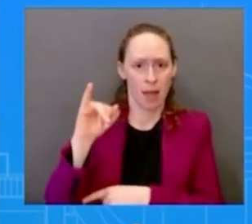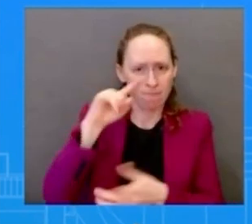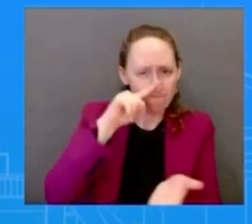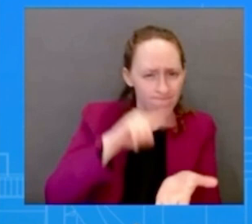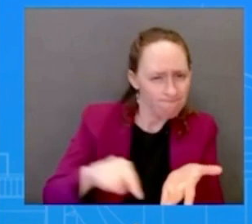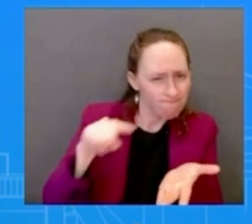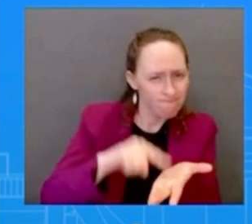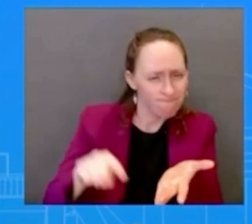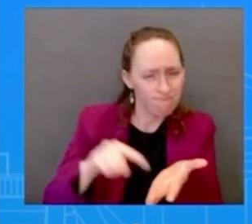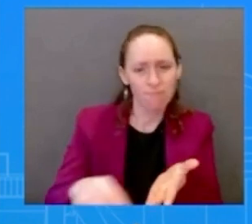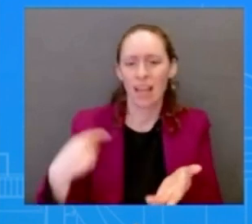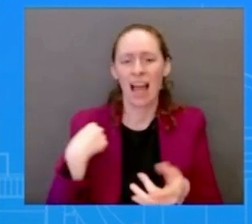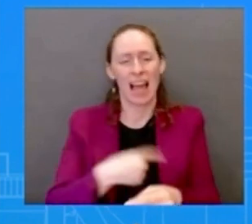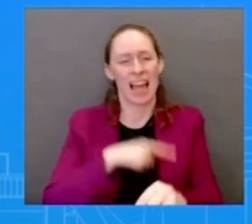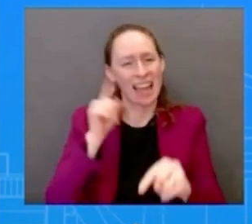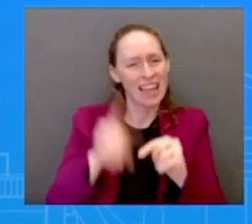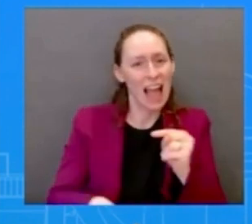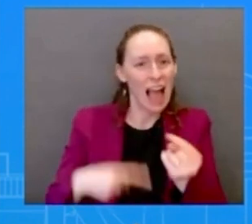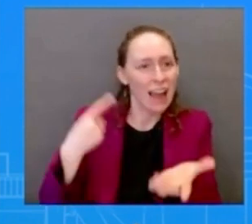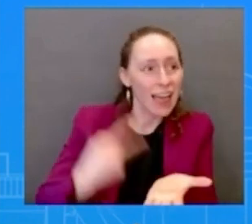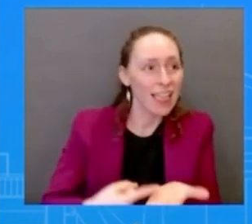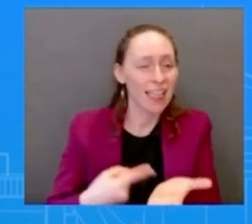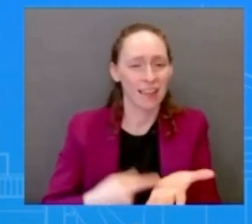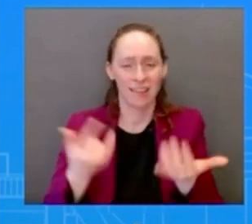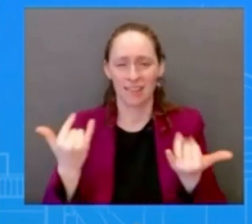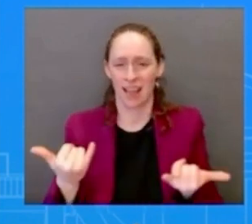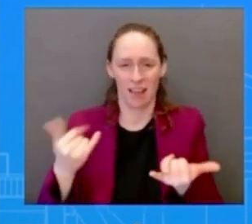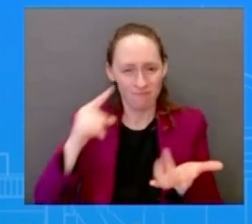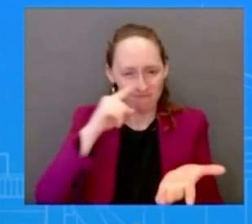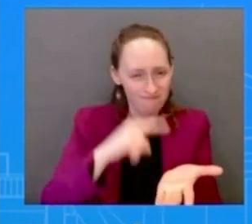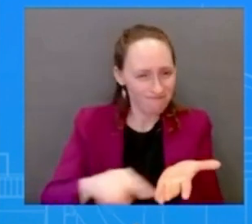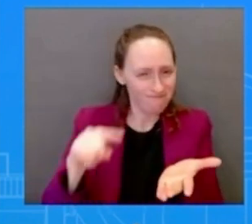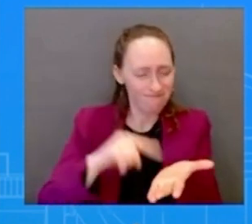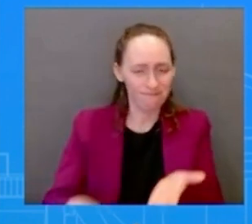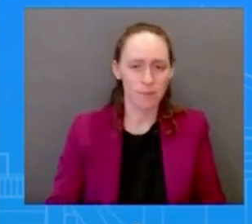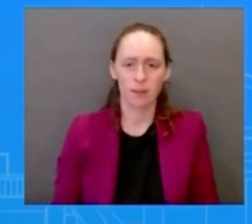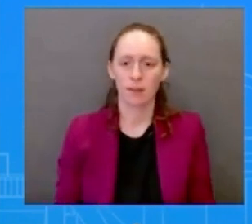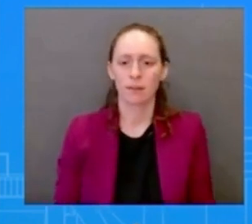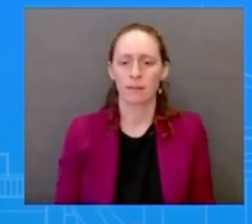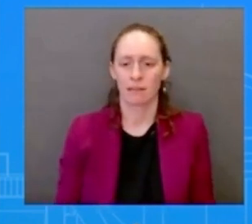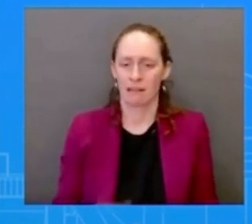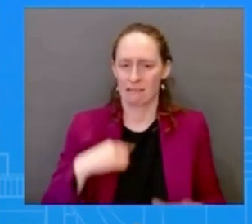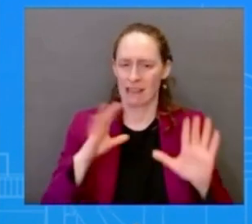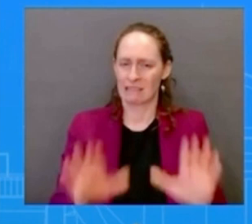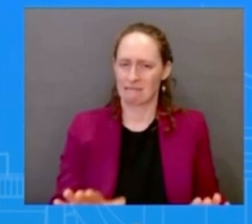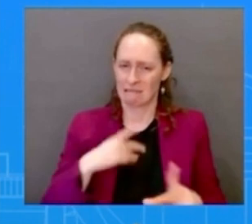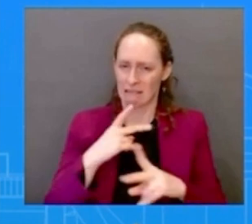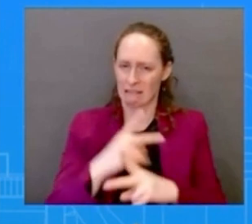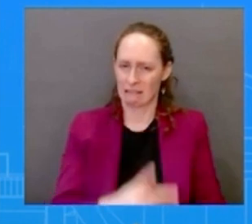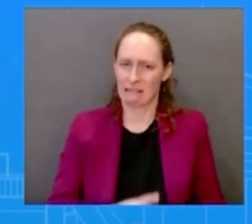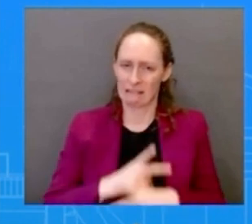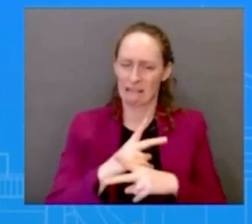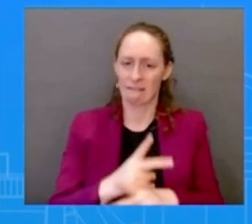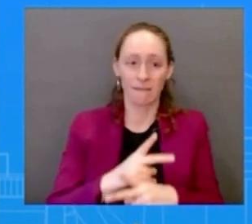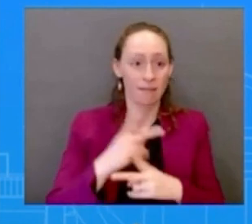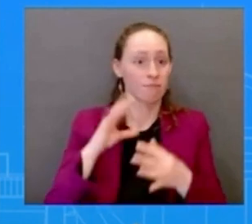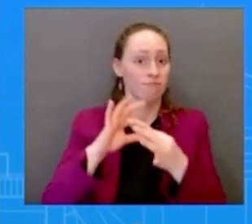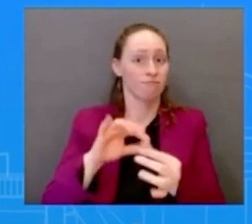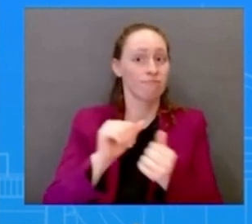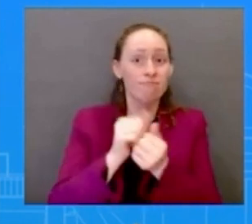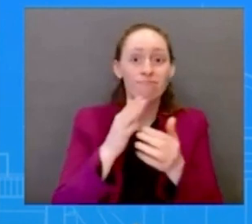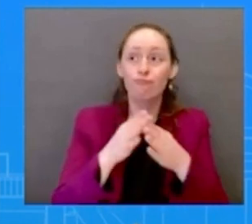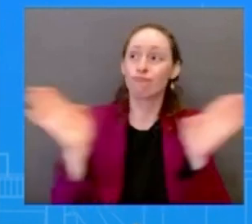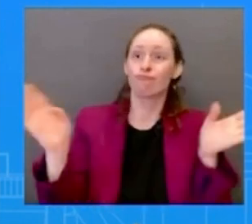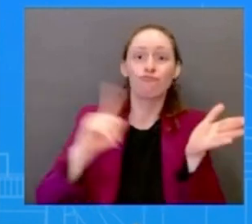as you know we are very careful about um criminal investigations or any investigations that are currently